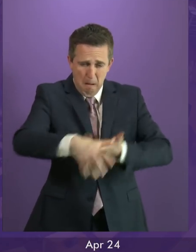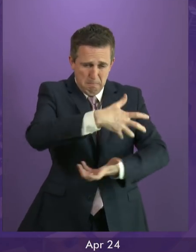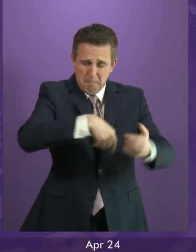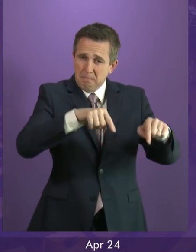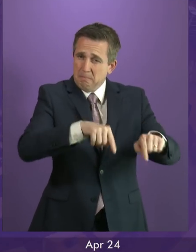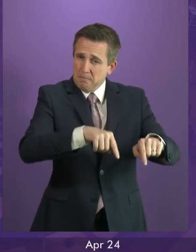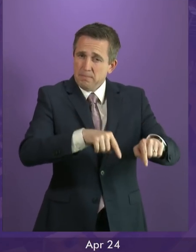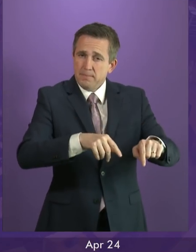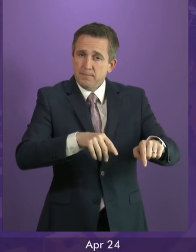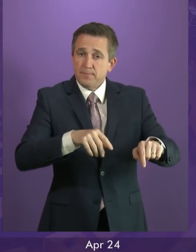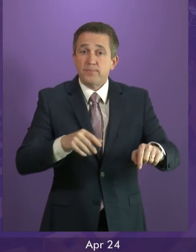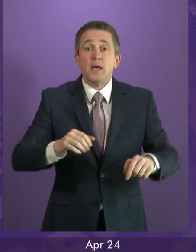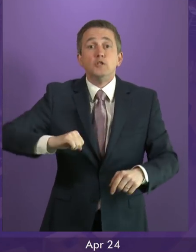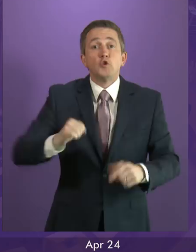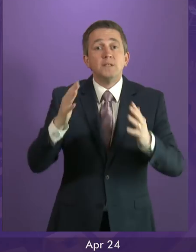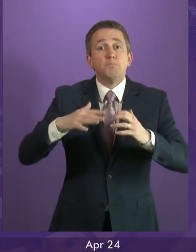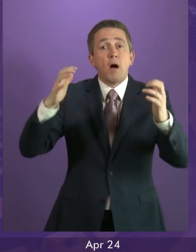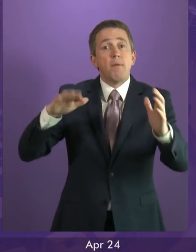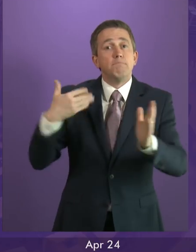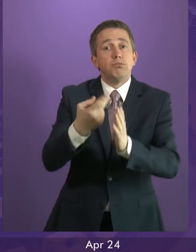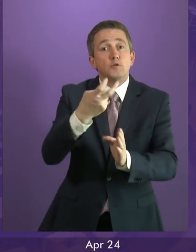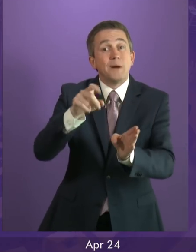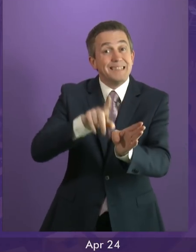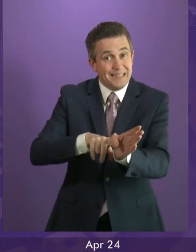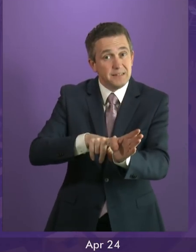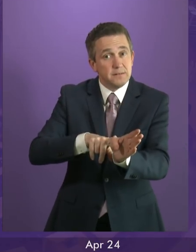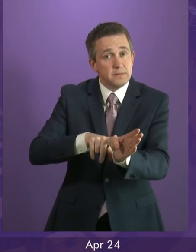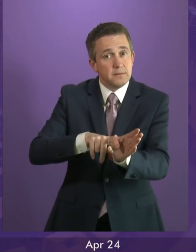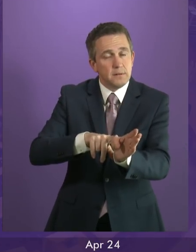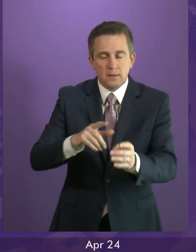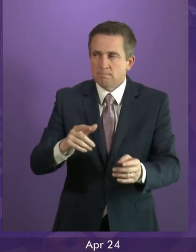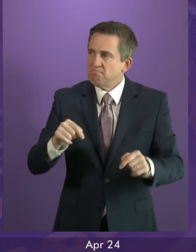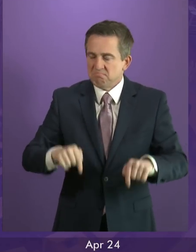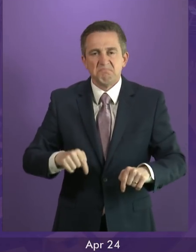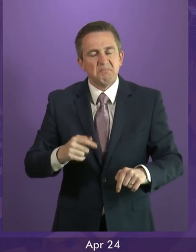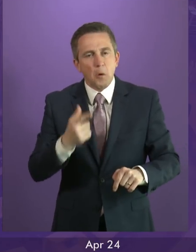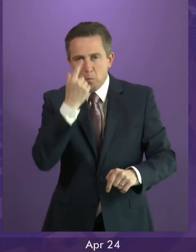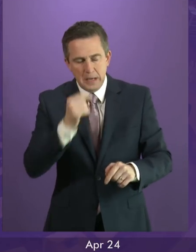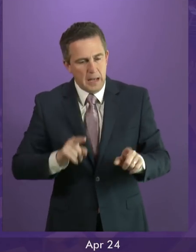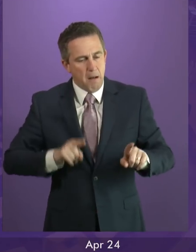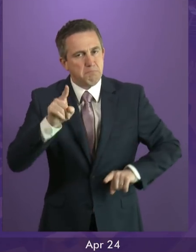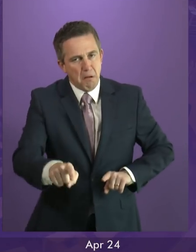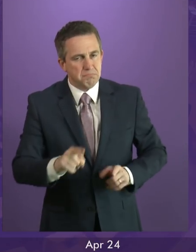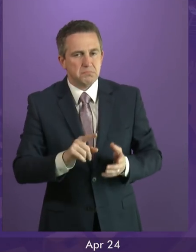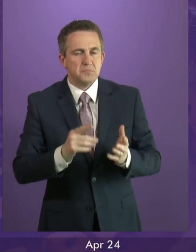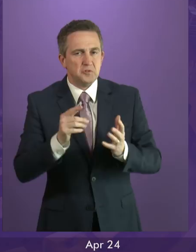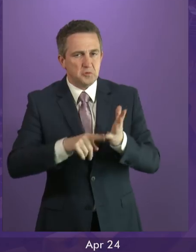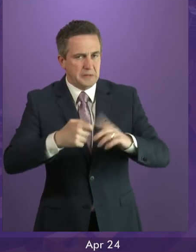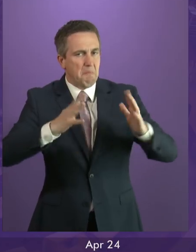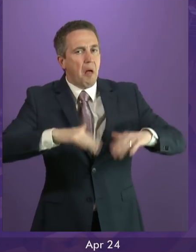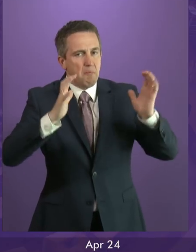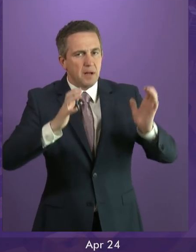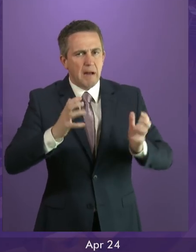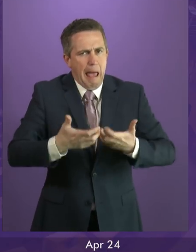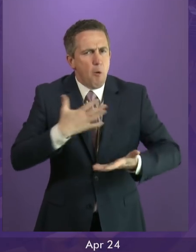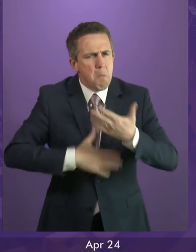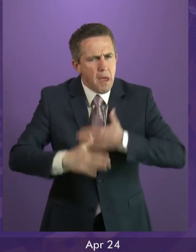on from the establishment of this parliament, I believe we can do better than that. Brexit makes change for Scotland